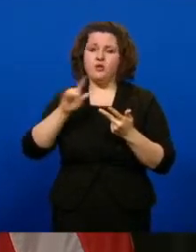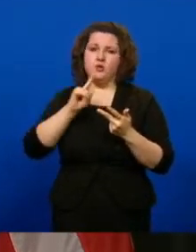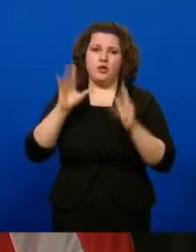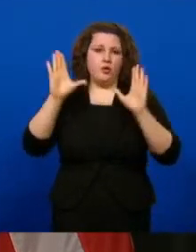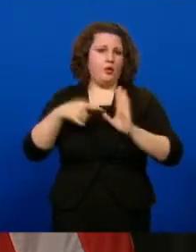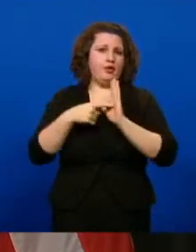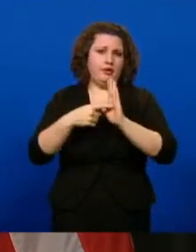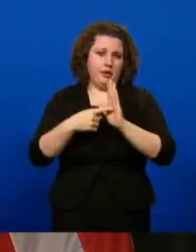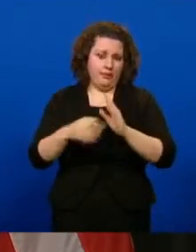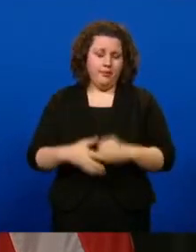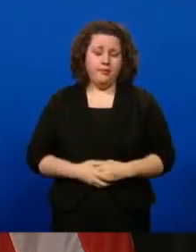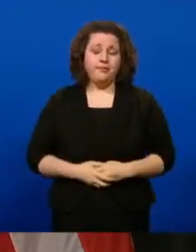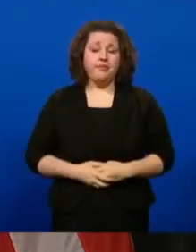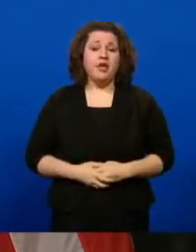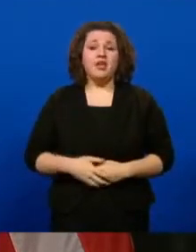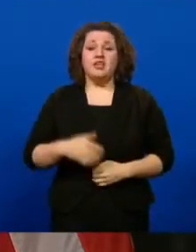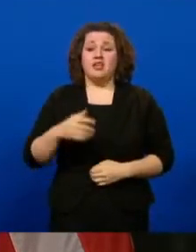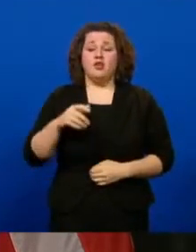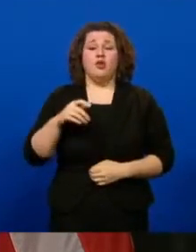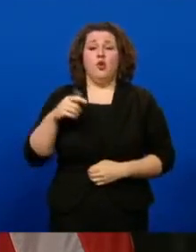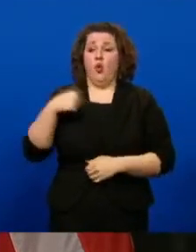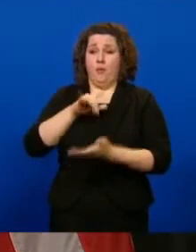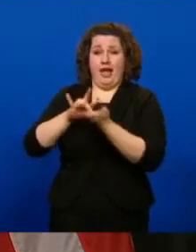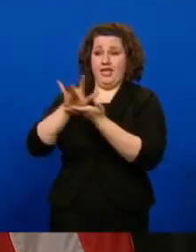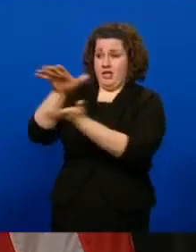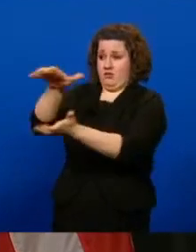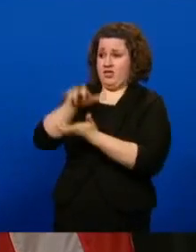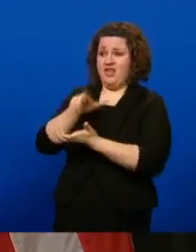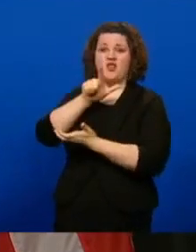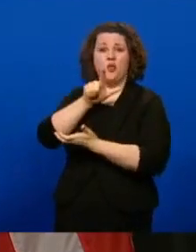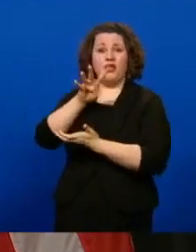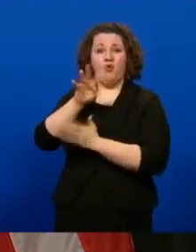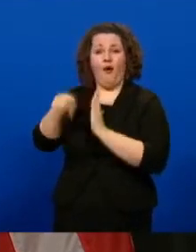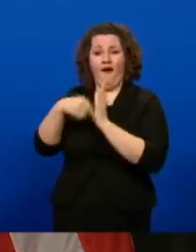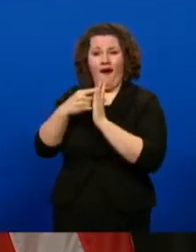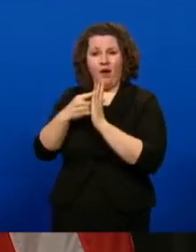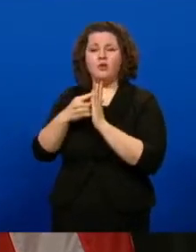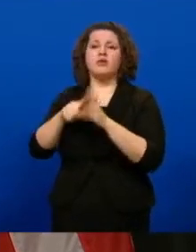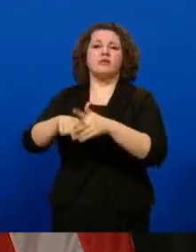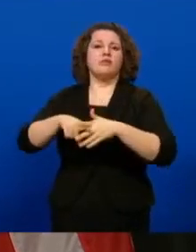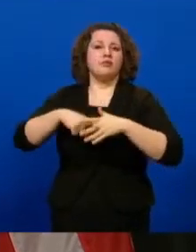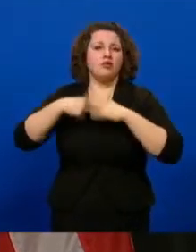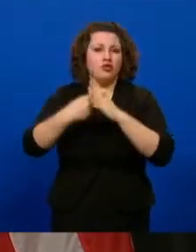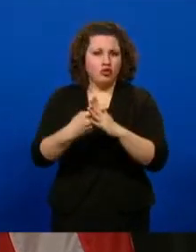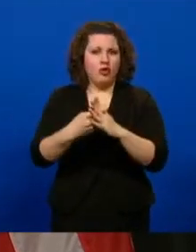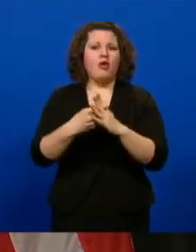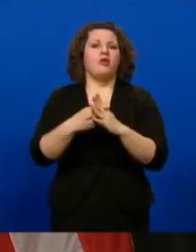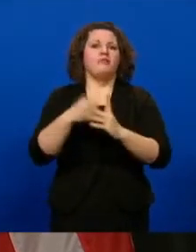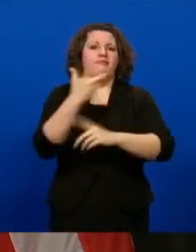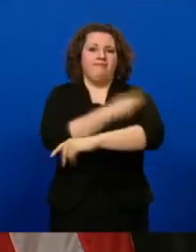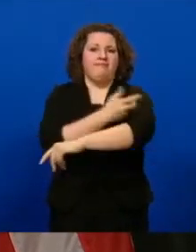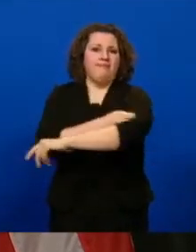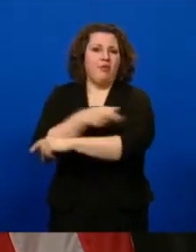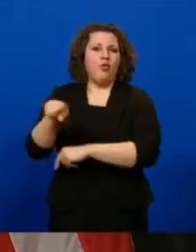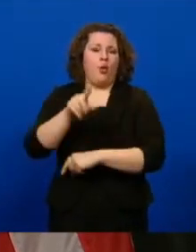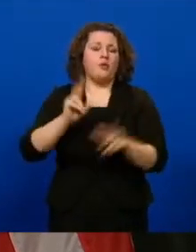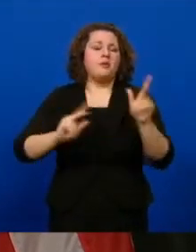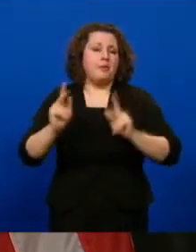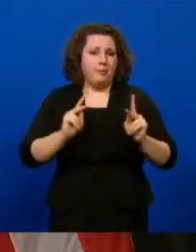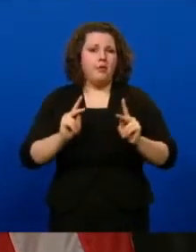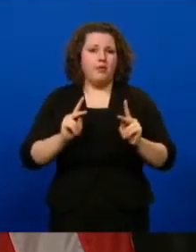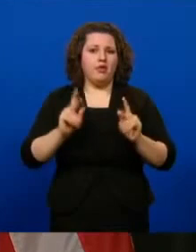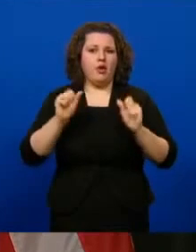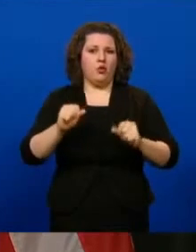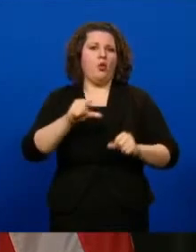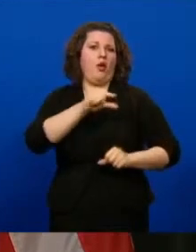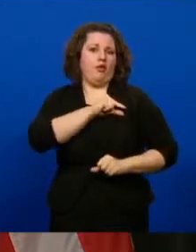this recently. Within 24 hours of receiving the vaccine, we were able to start vaccinating individuals who fit within the county's qualifications.